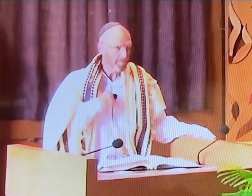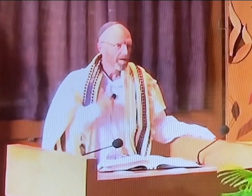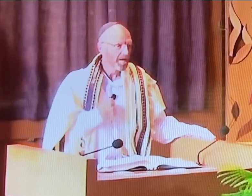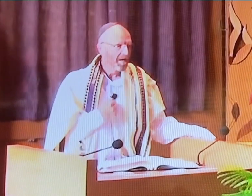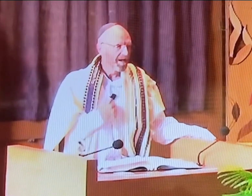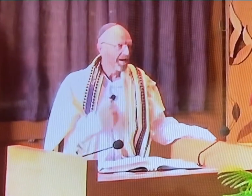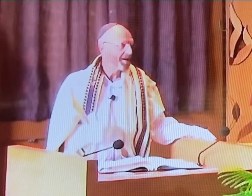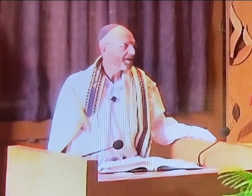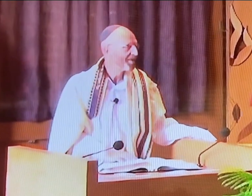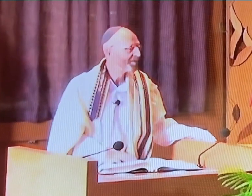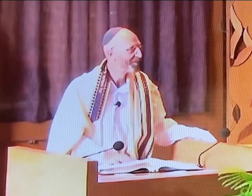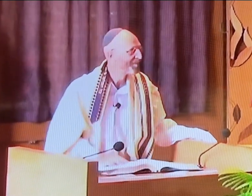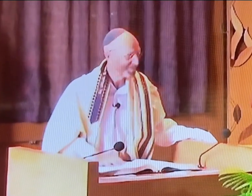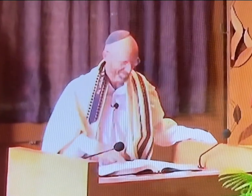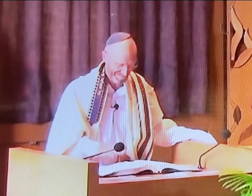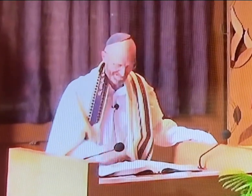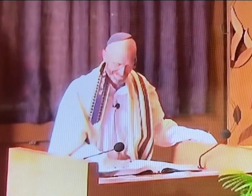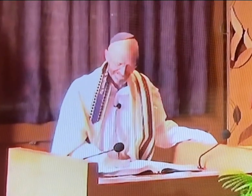Hey.